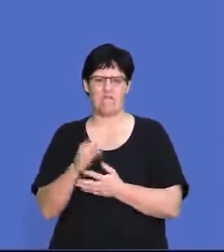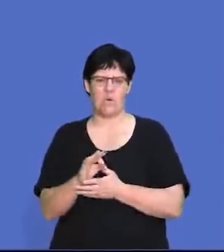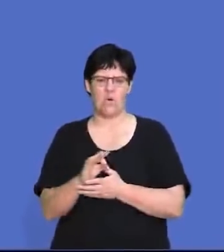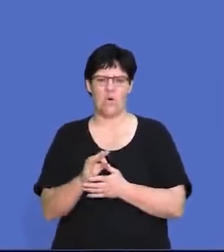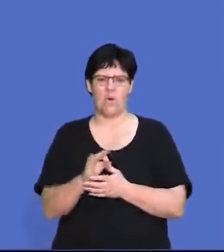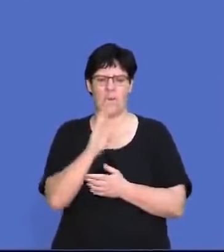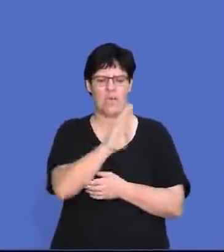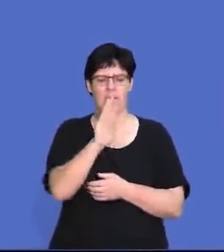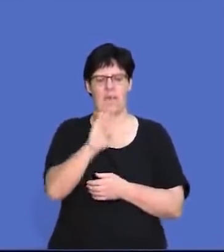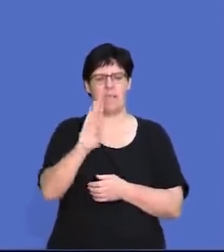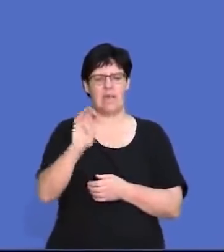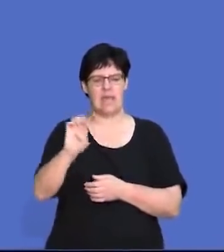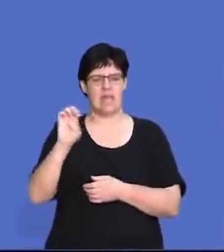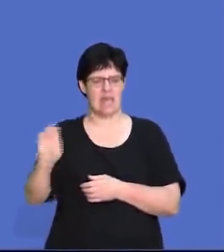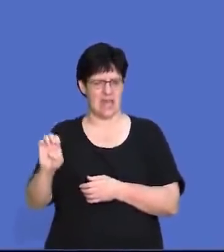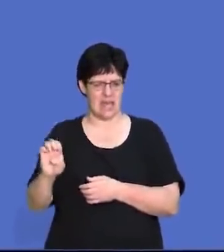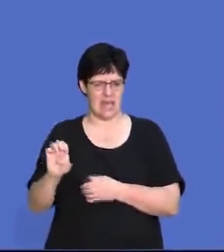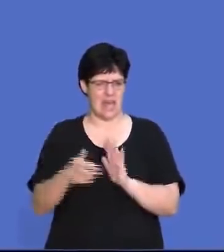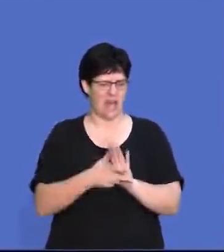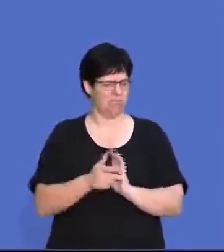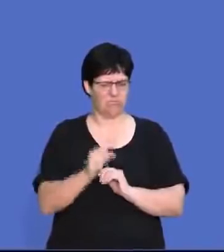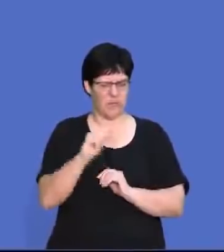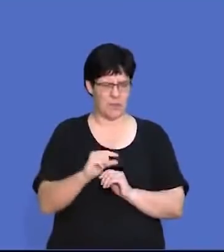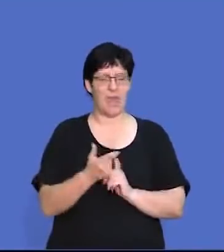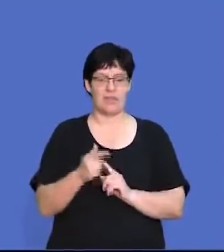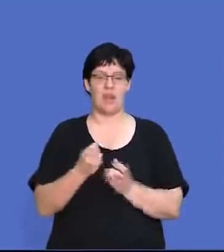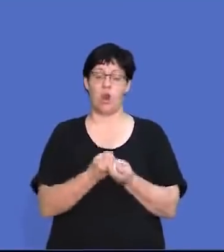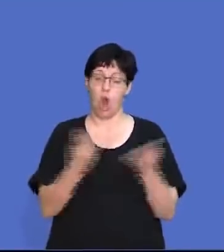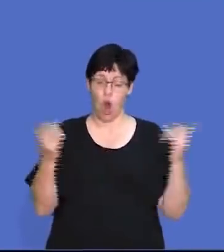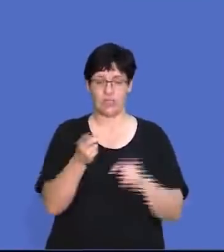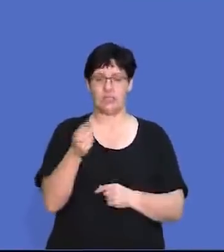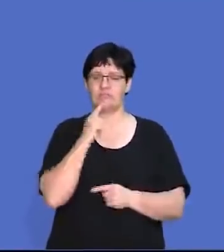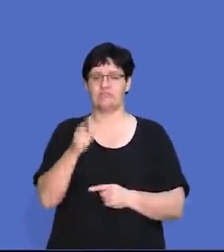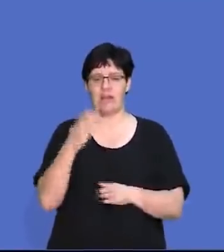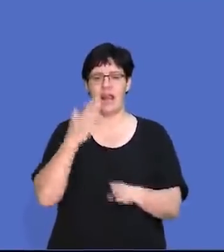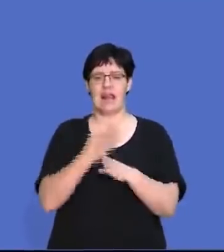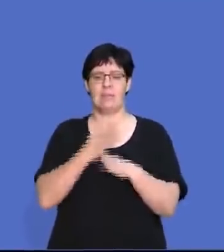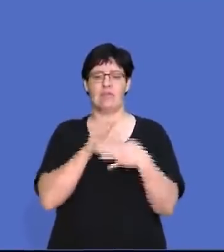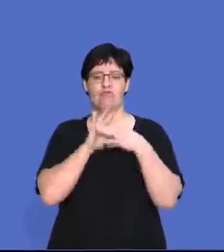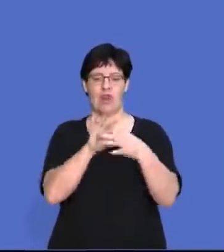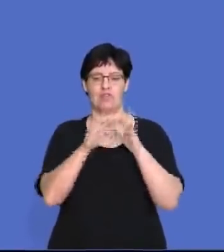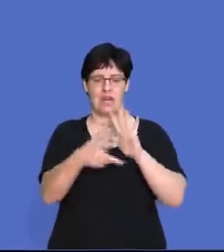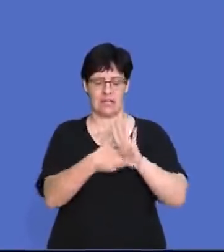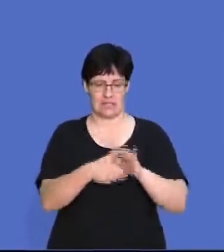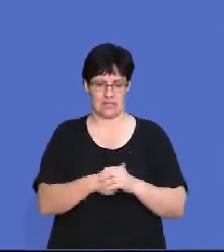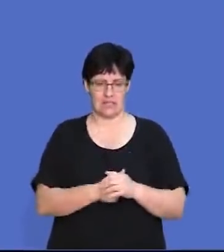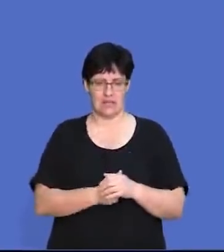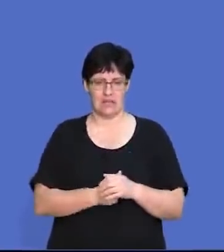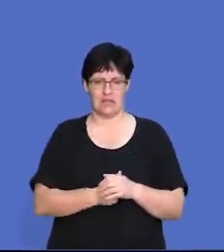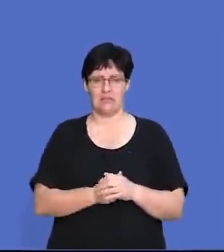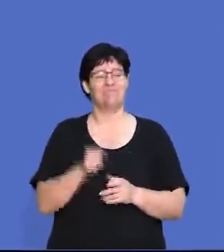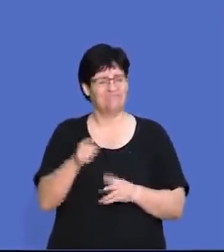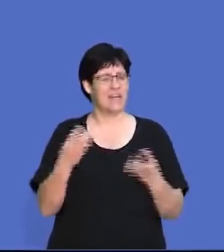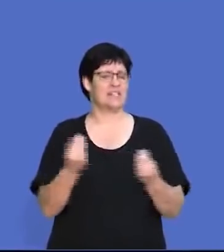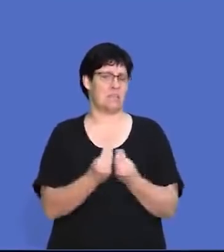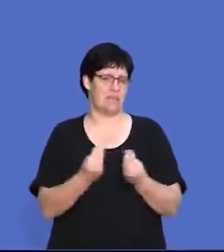for the Broad-based Black Economic Empowerment Act. And then a lot of you went for the Labor Relations Act. Now,